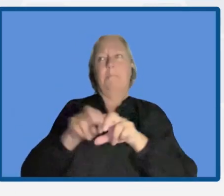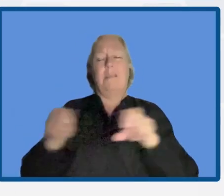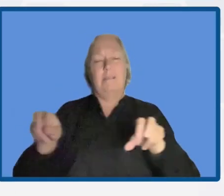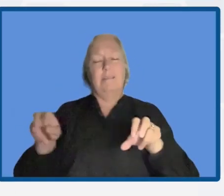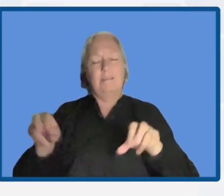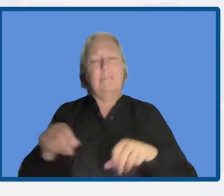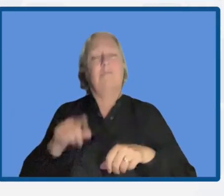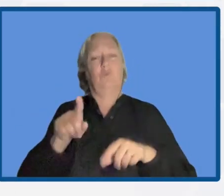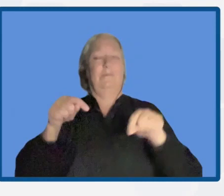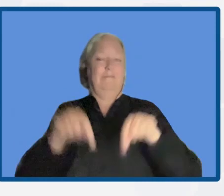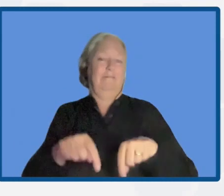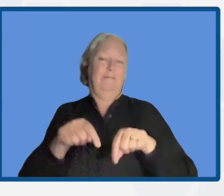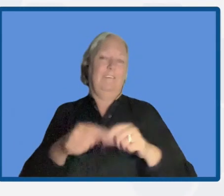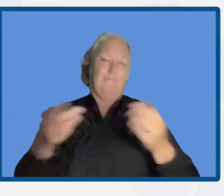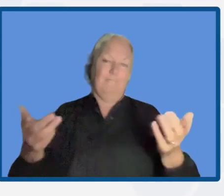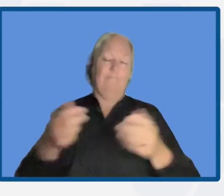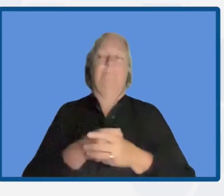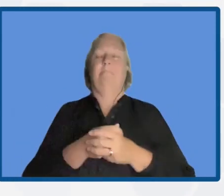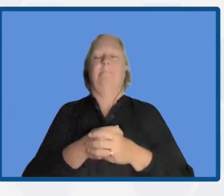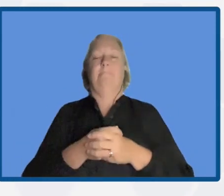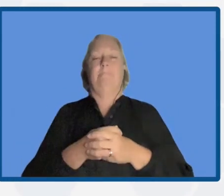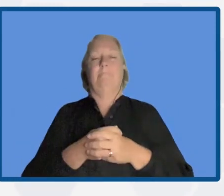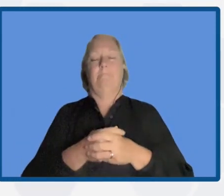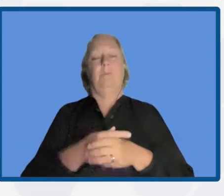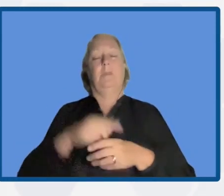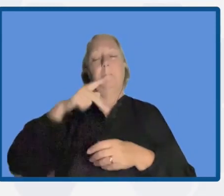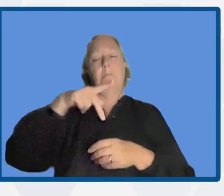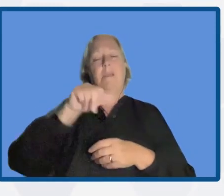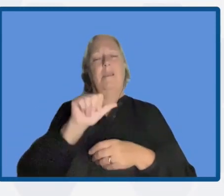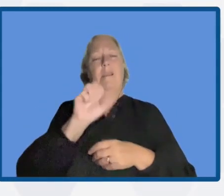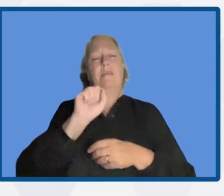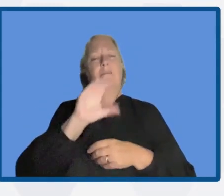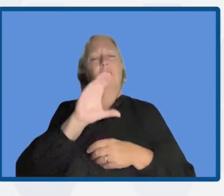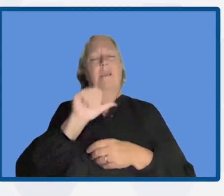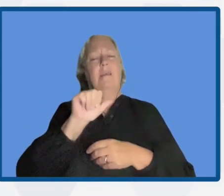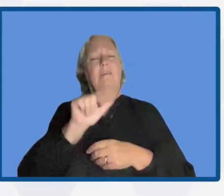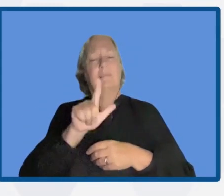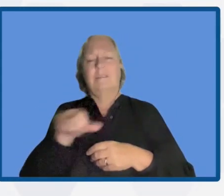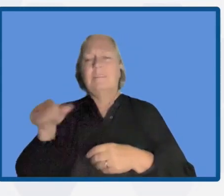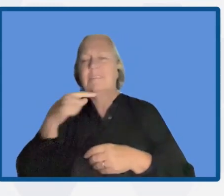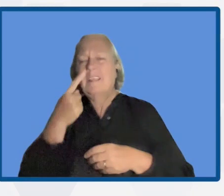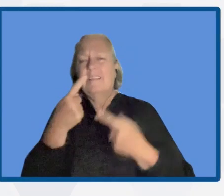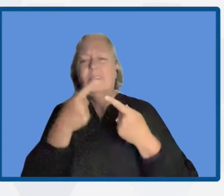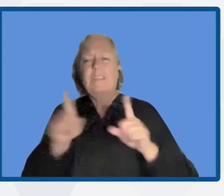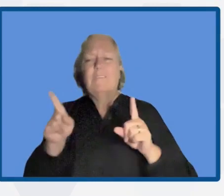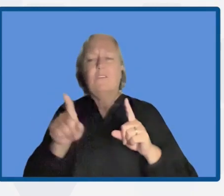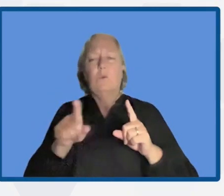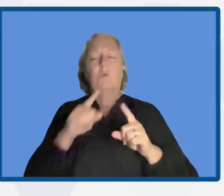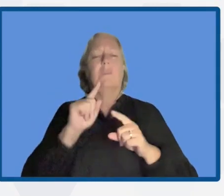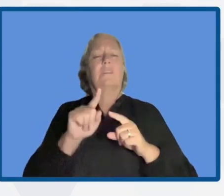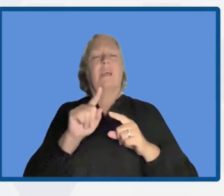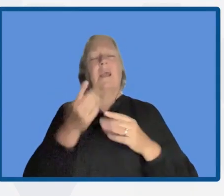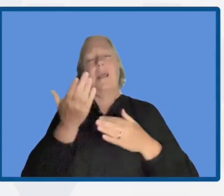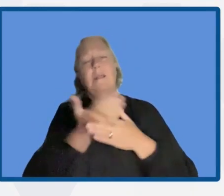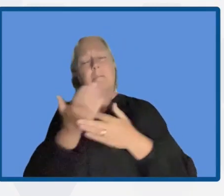the room. Well, Pascal has already mentioned the different elements and nature-based solutions, but an